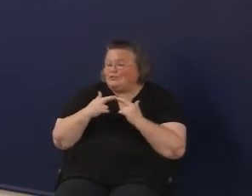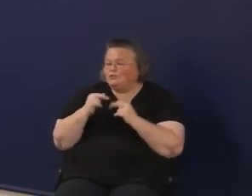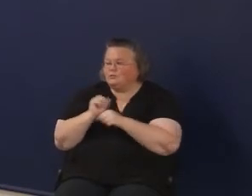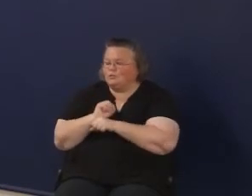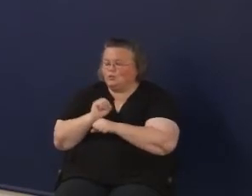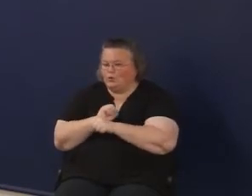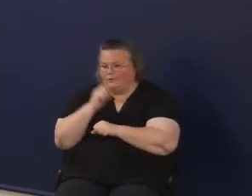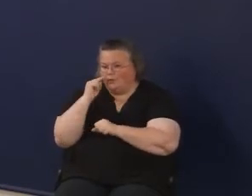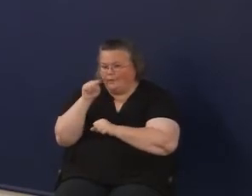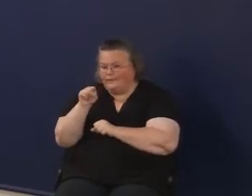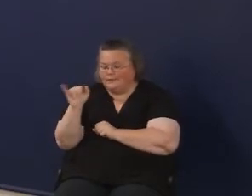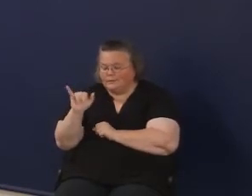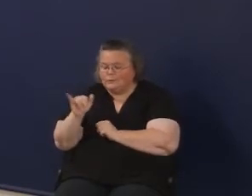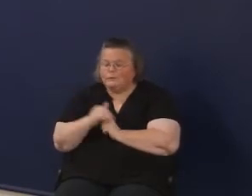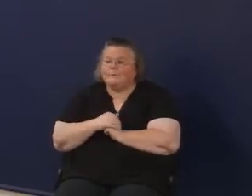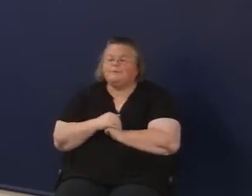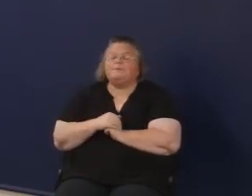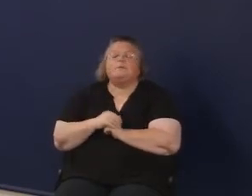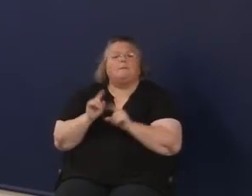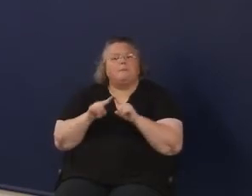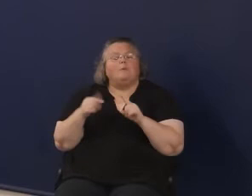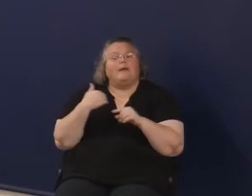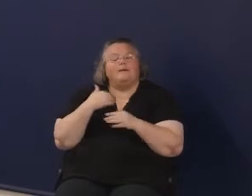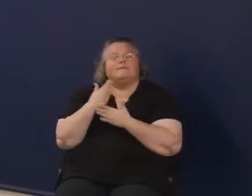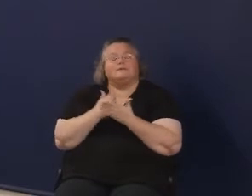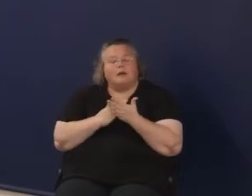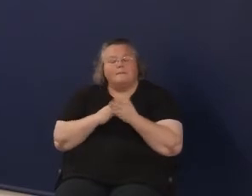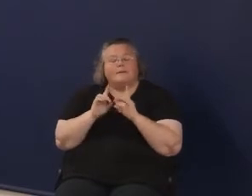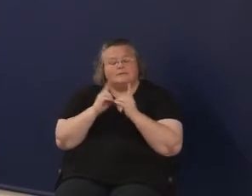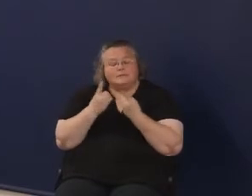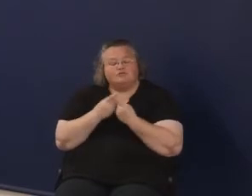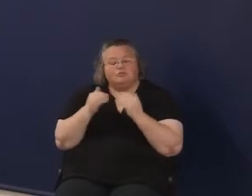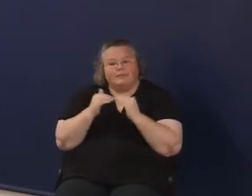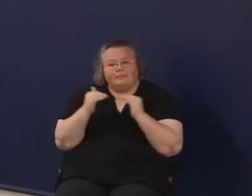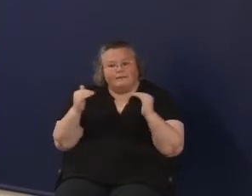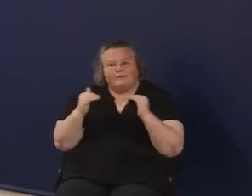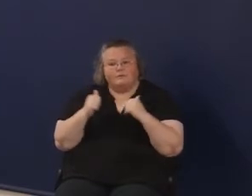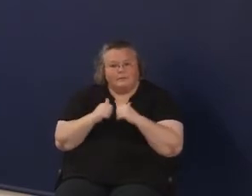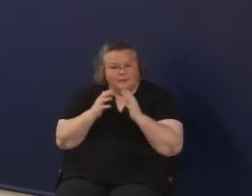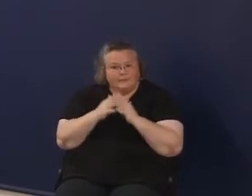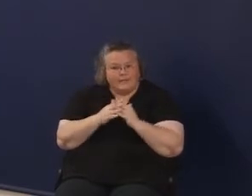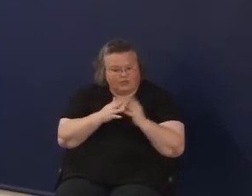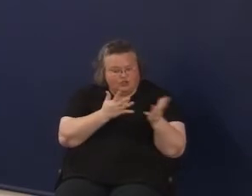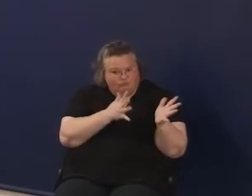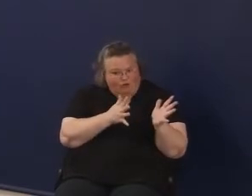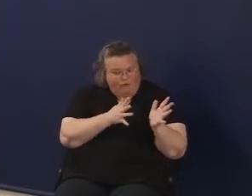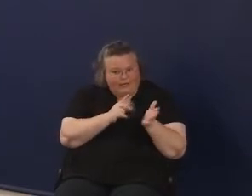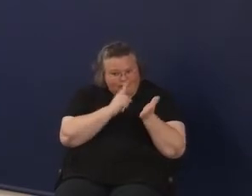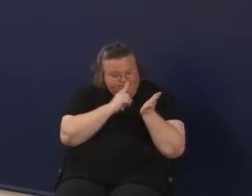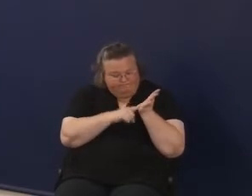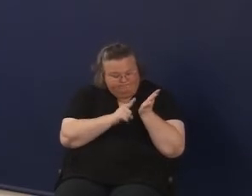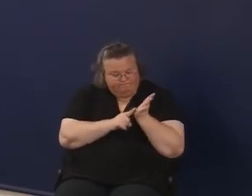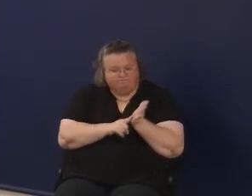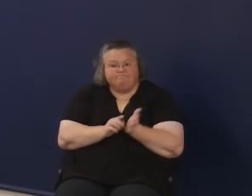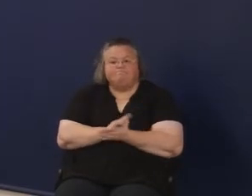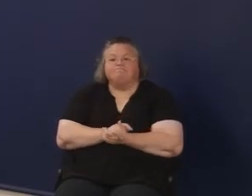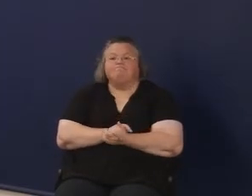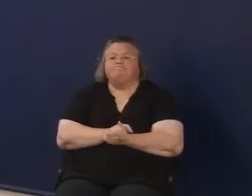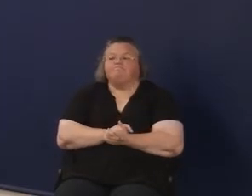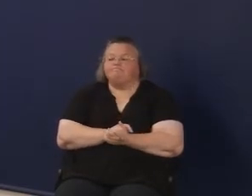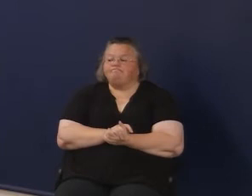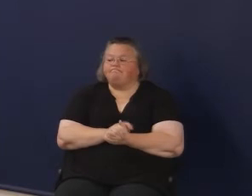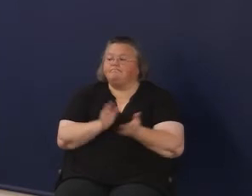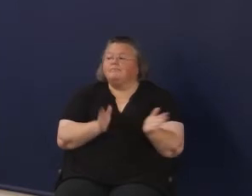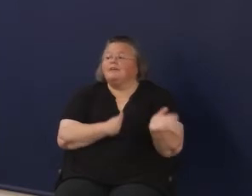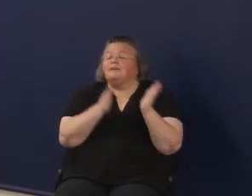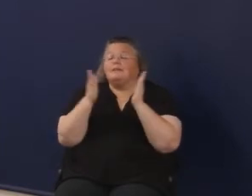in this effort. So we have some district level implementation to go on already. And then one more slide. So